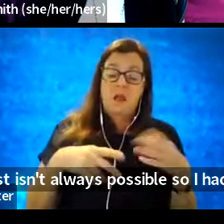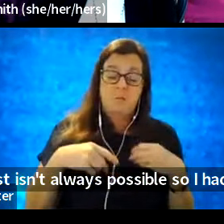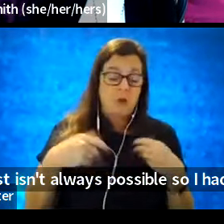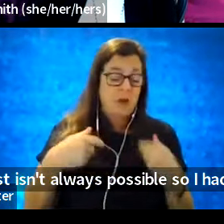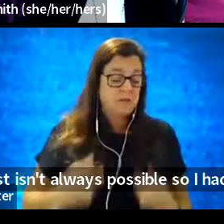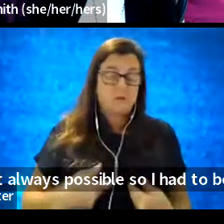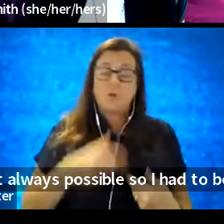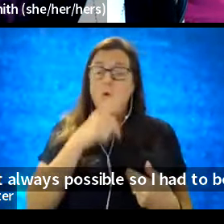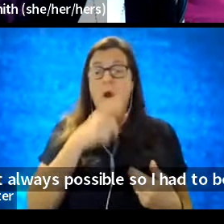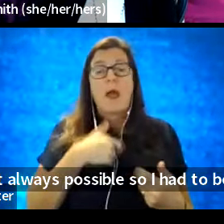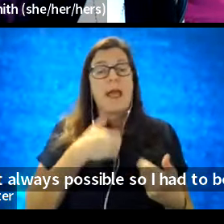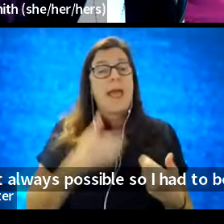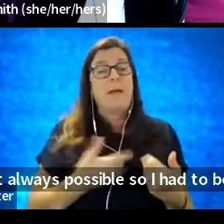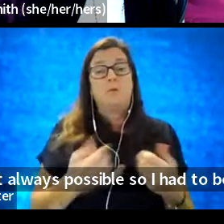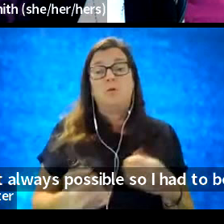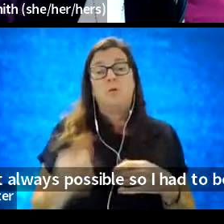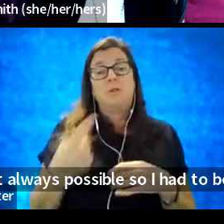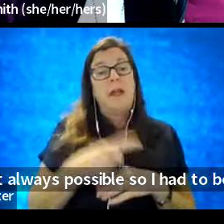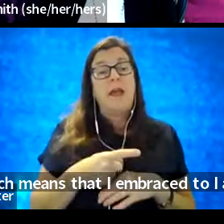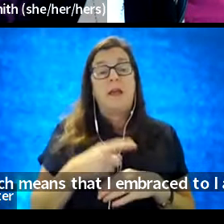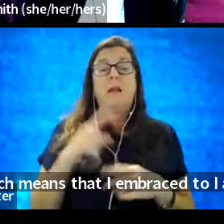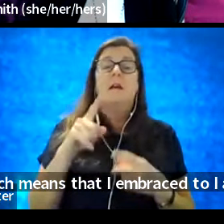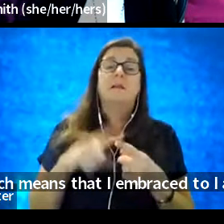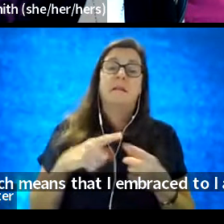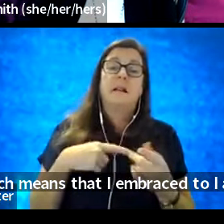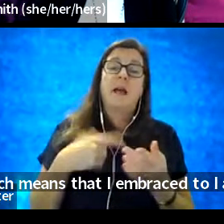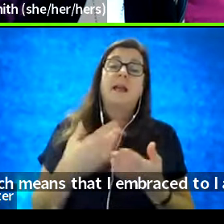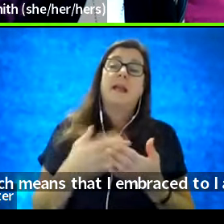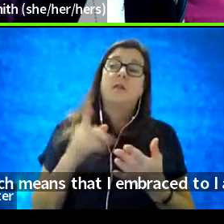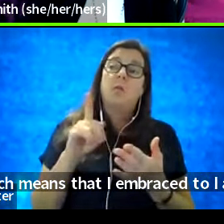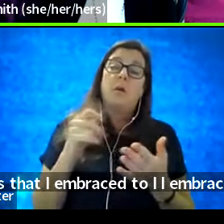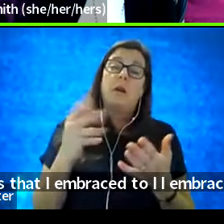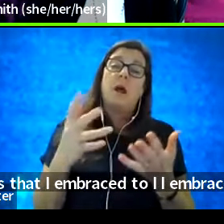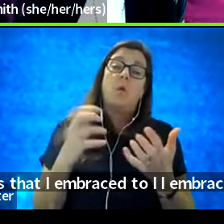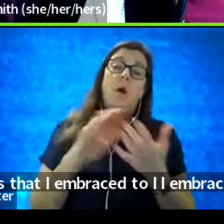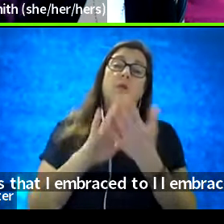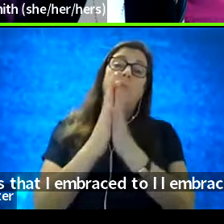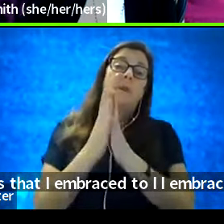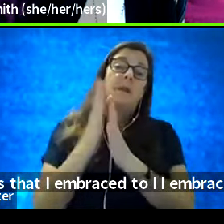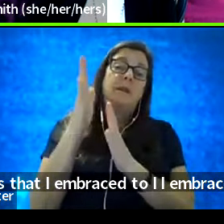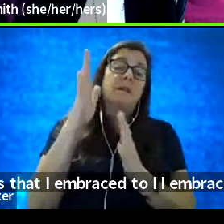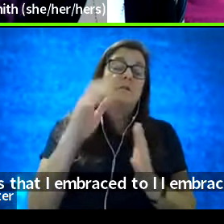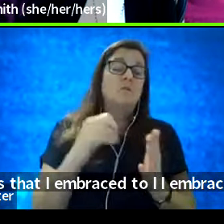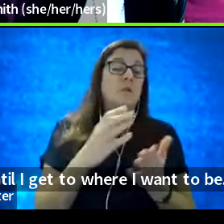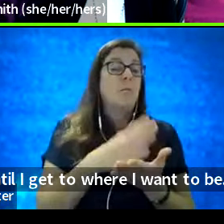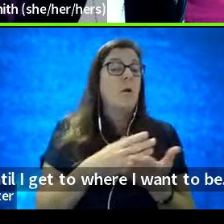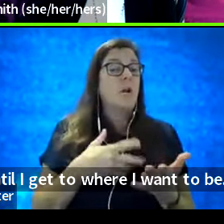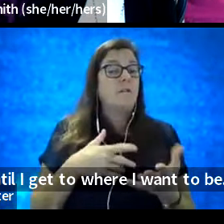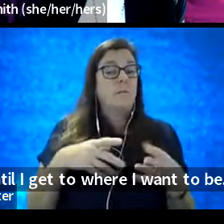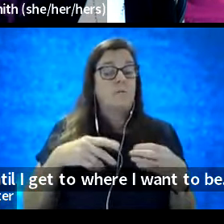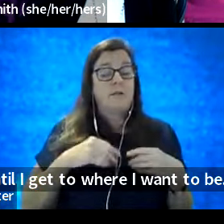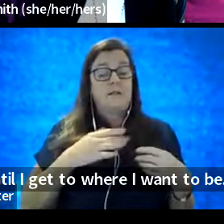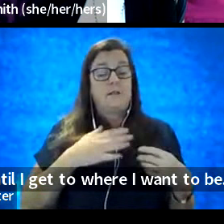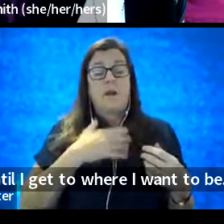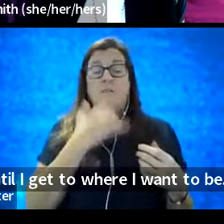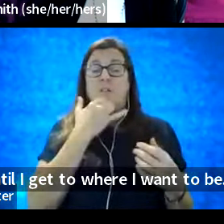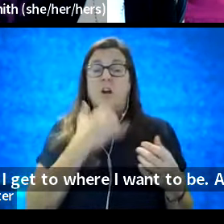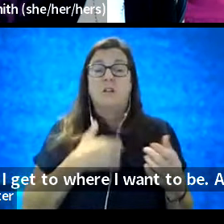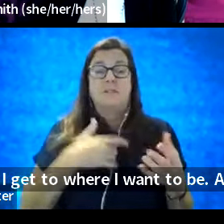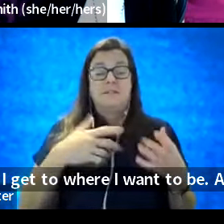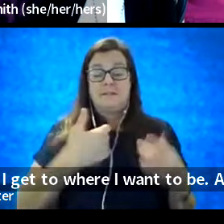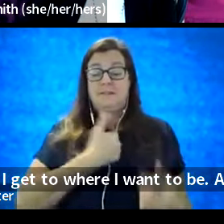am today until I get to where I want to be. And so, part of embracing my flaws is really self